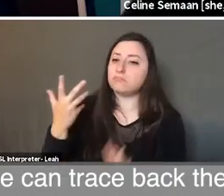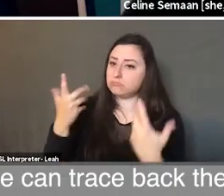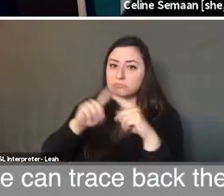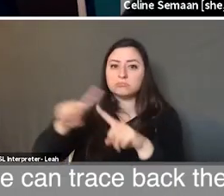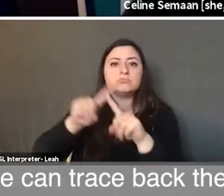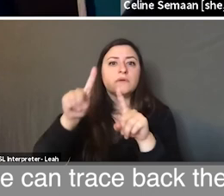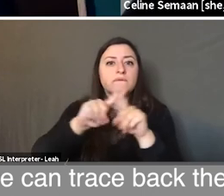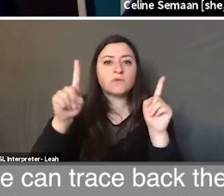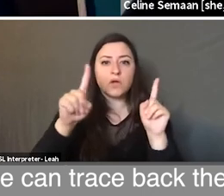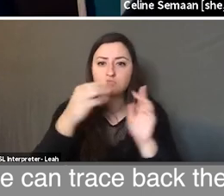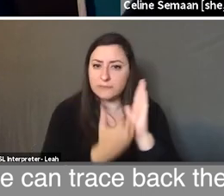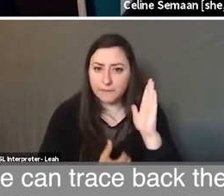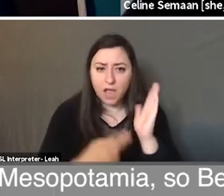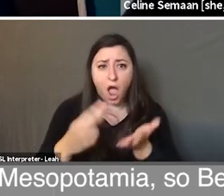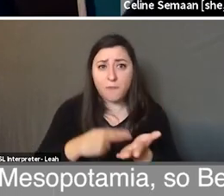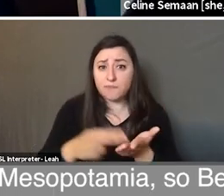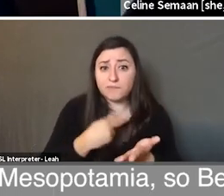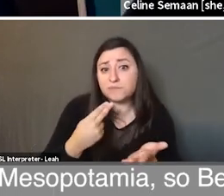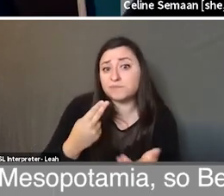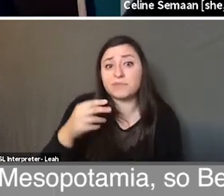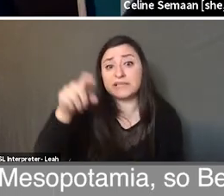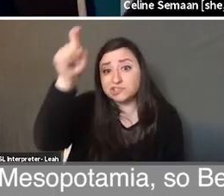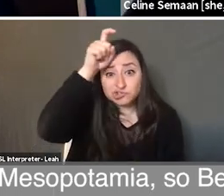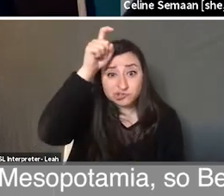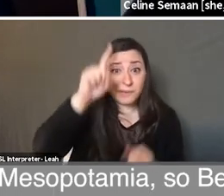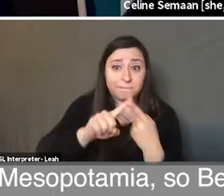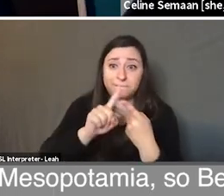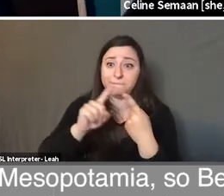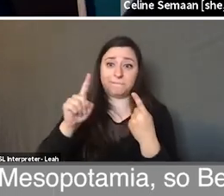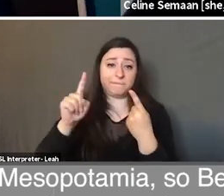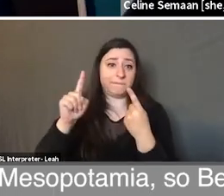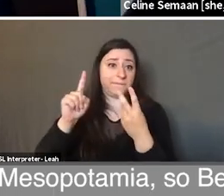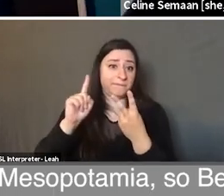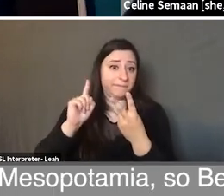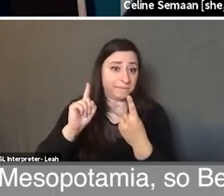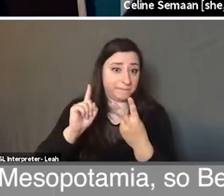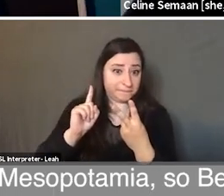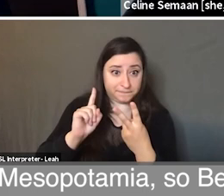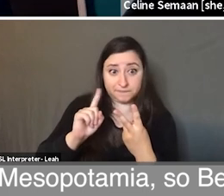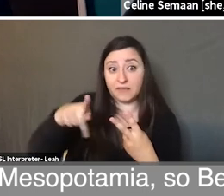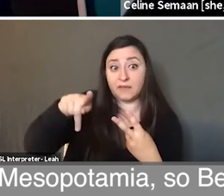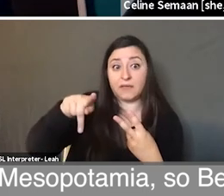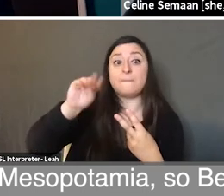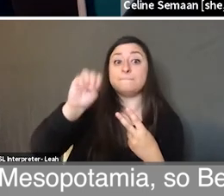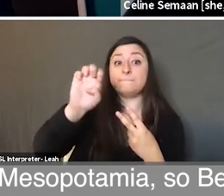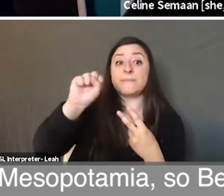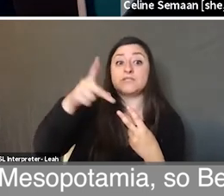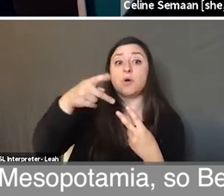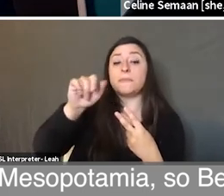of hummus to either Pharaonic Egypt or Mesopotamia, so before Christ,